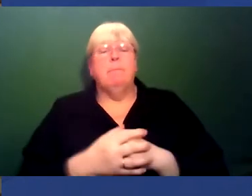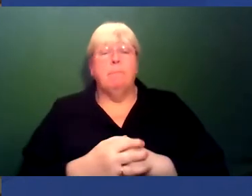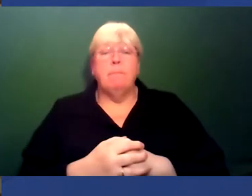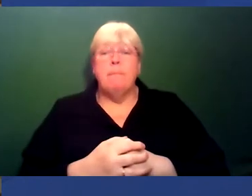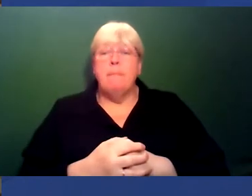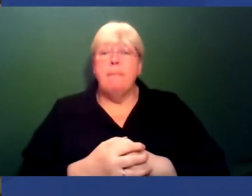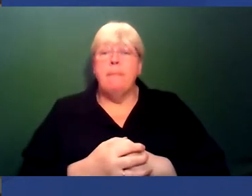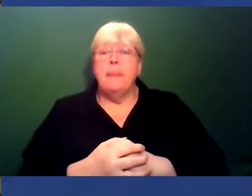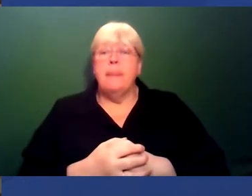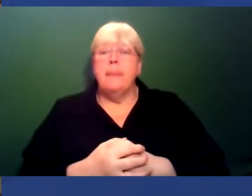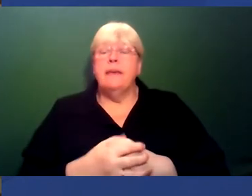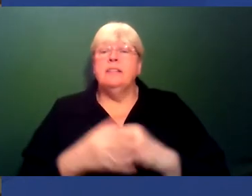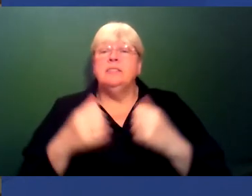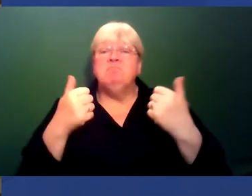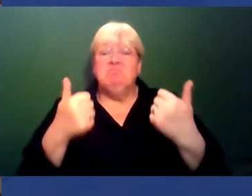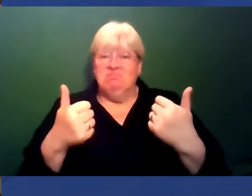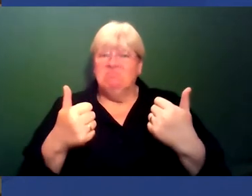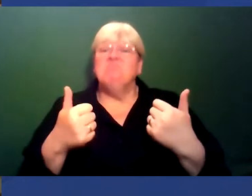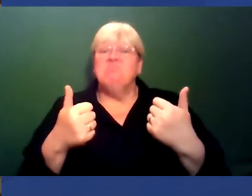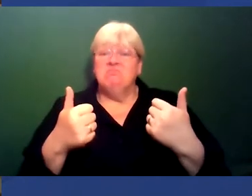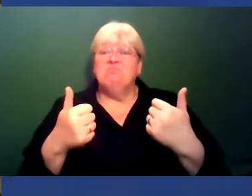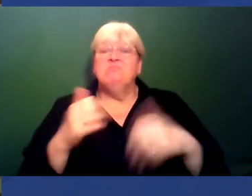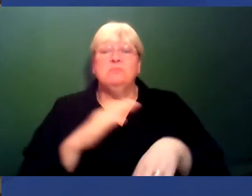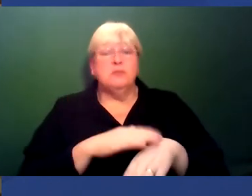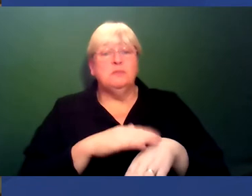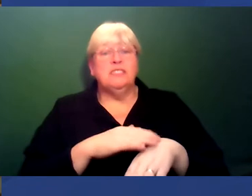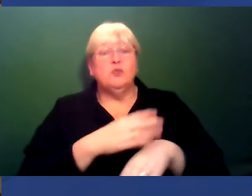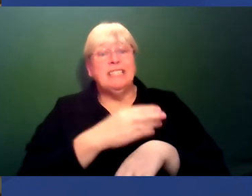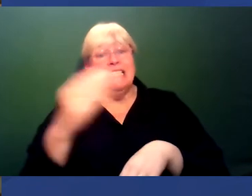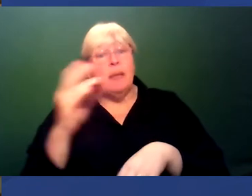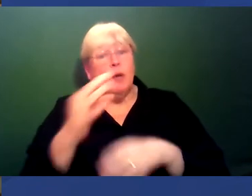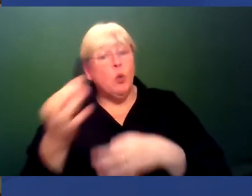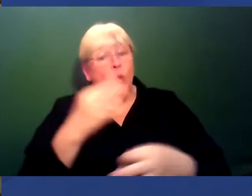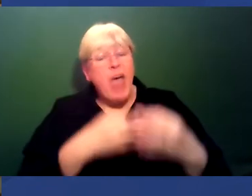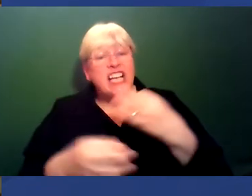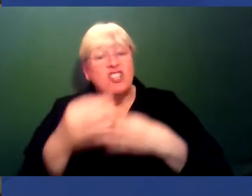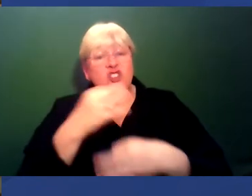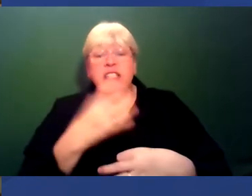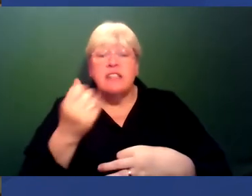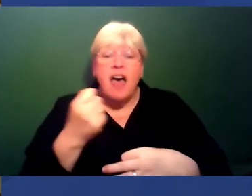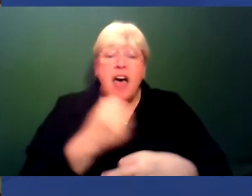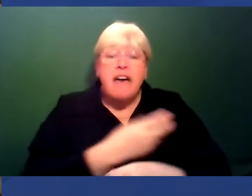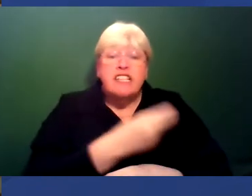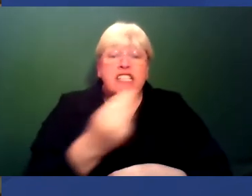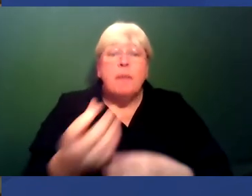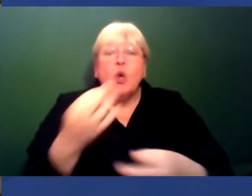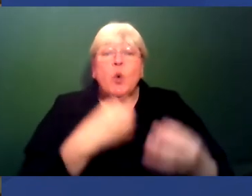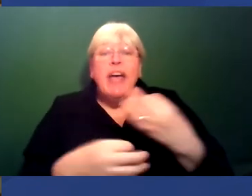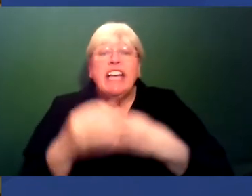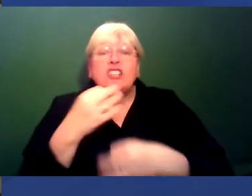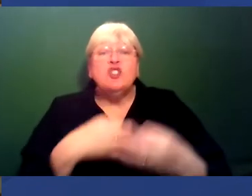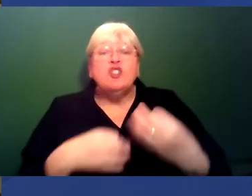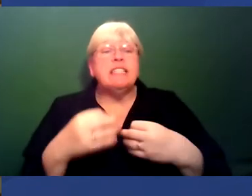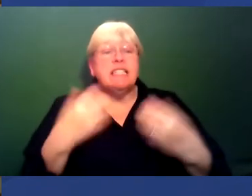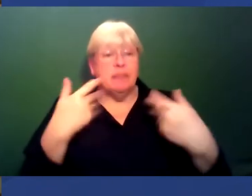Thanks, Chris. And I think that's a great moment to go to some of the questions because we've accumulated quite a few while, while we've been